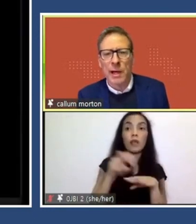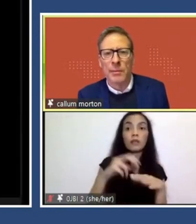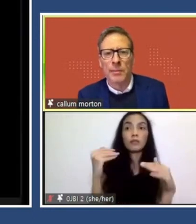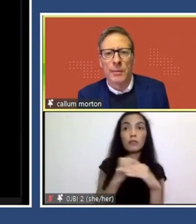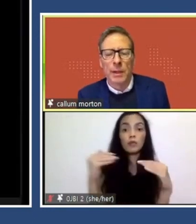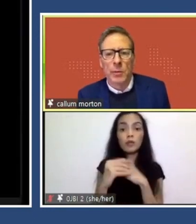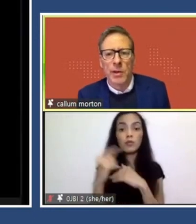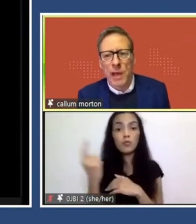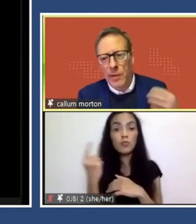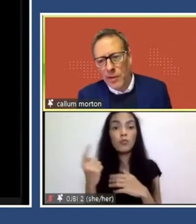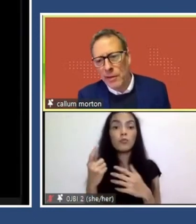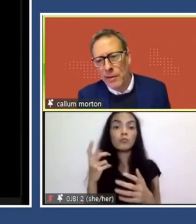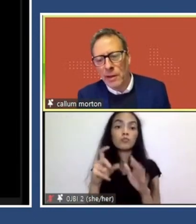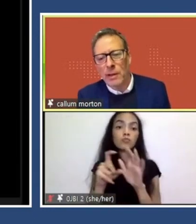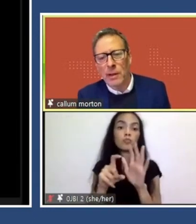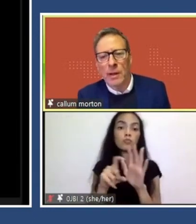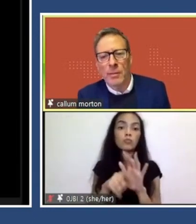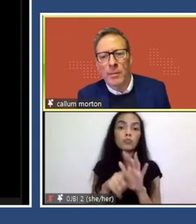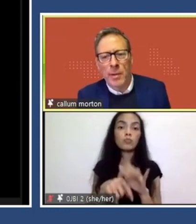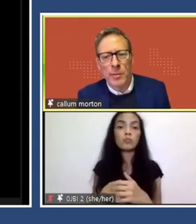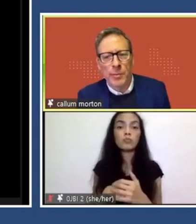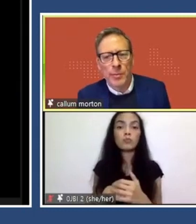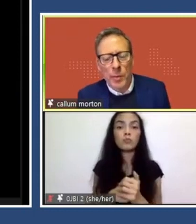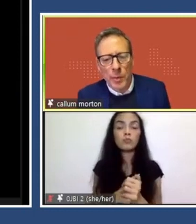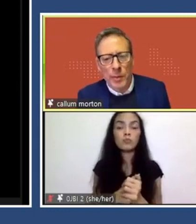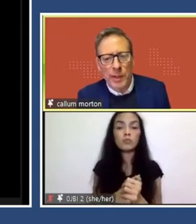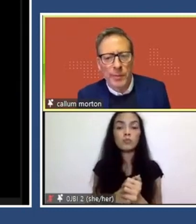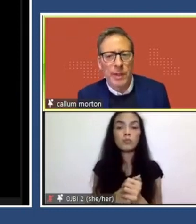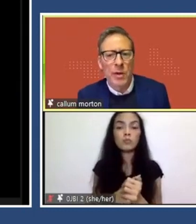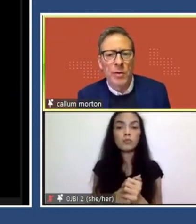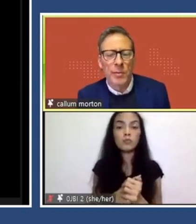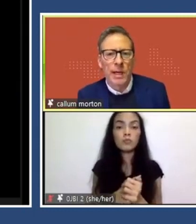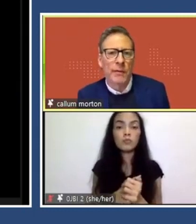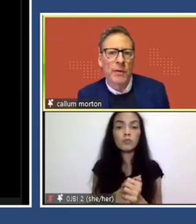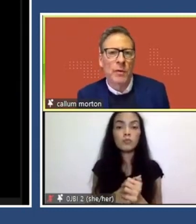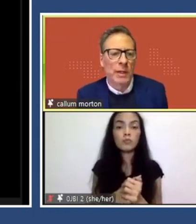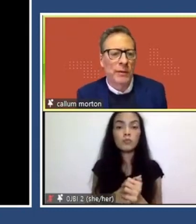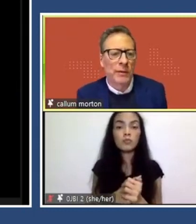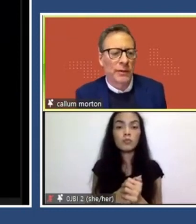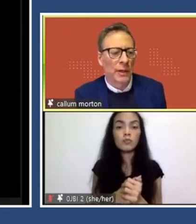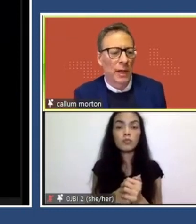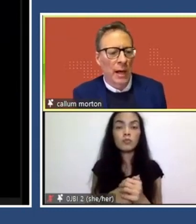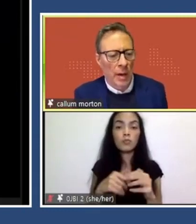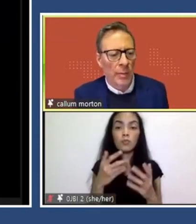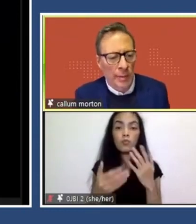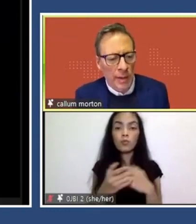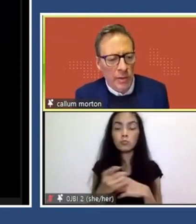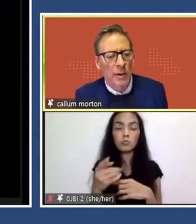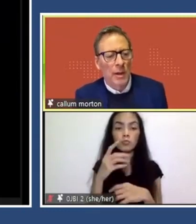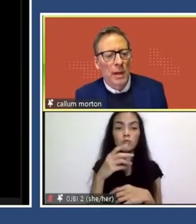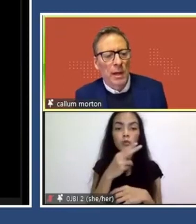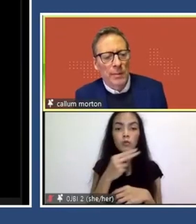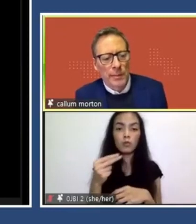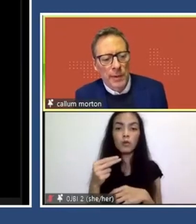the RISE, which is now a centre and would probably be known to many of you in Indonesia, I